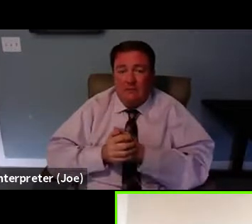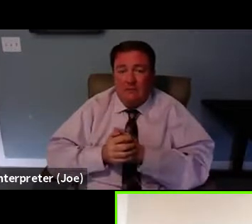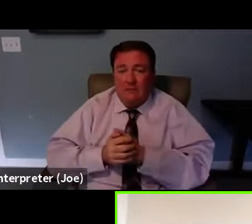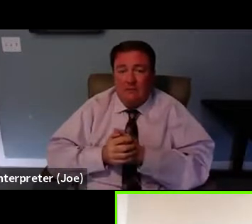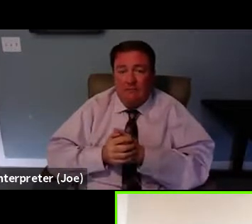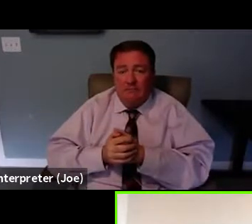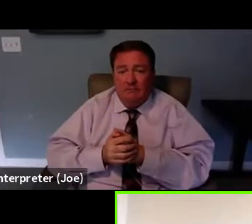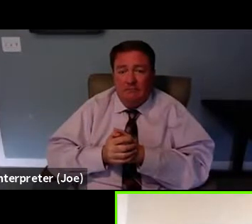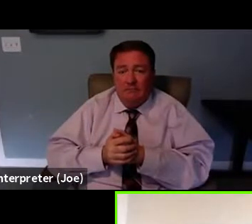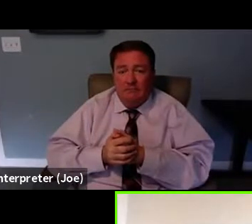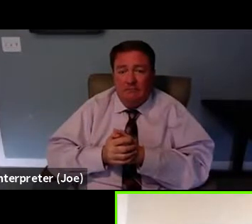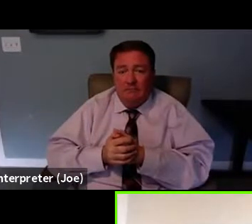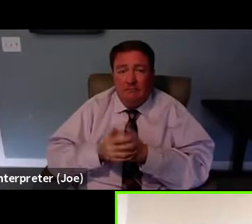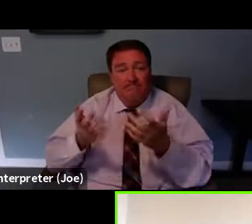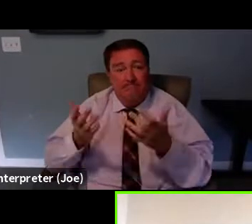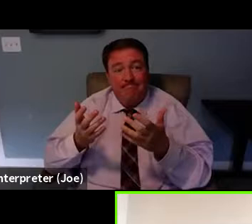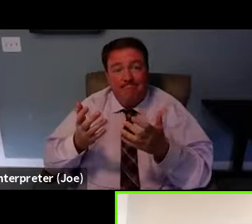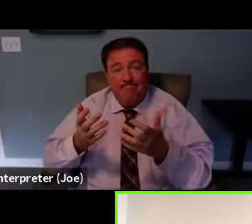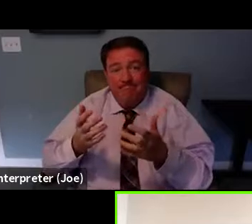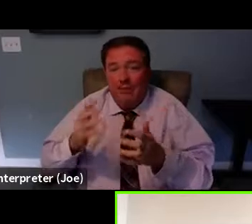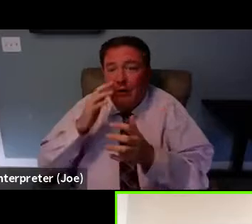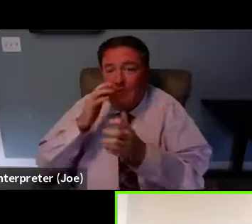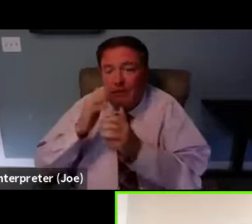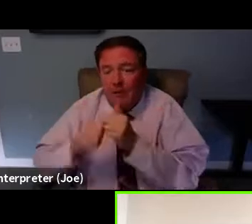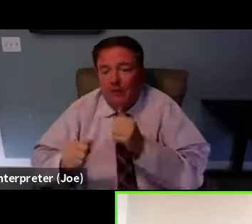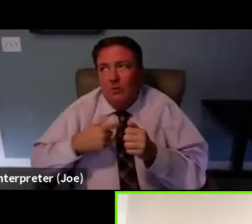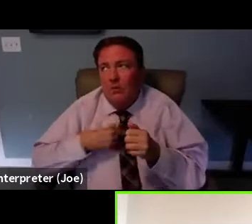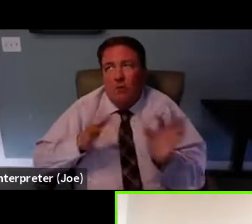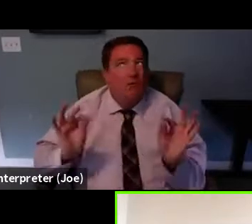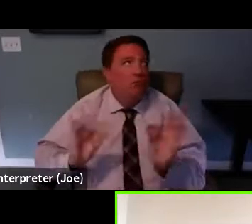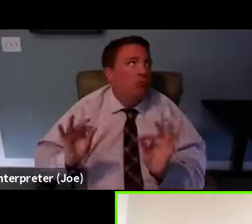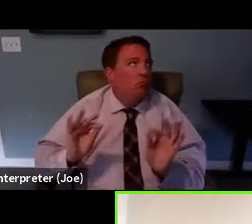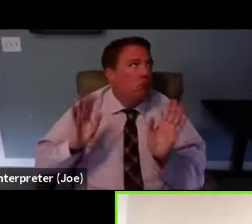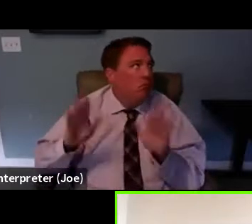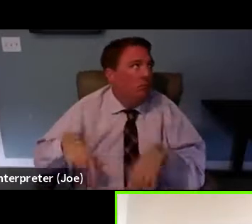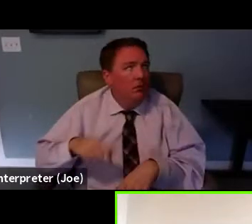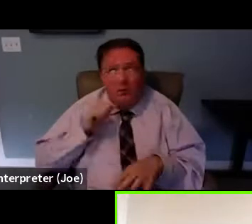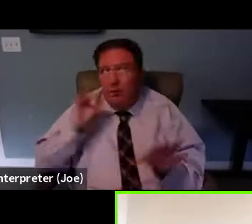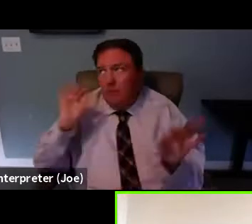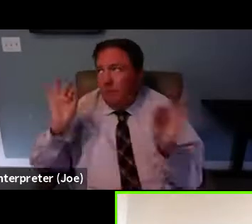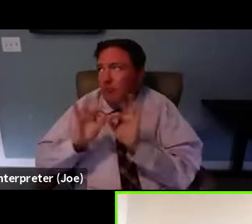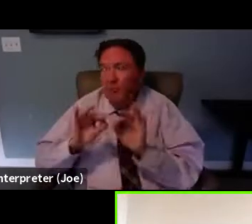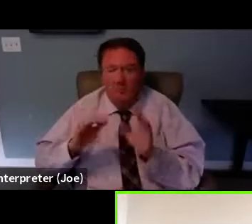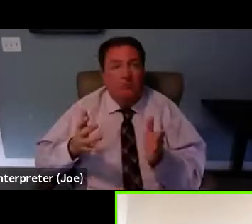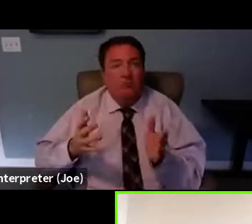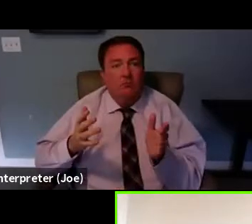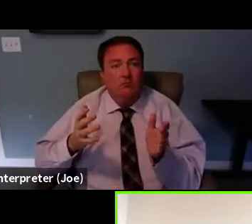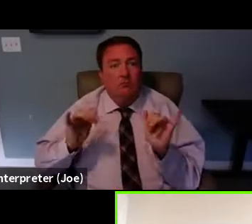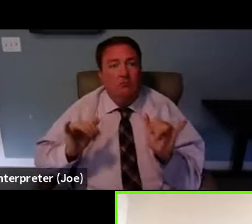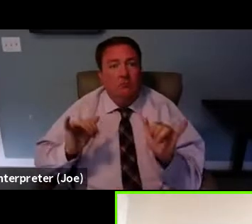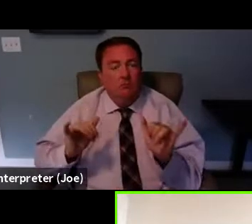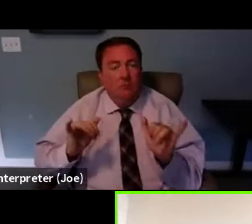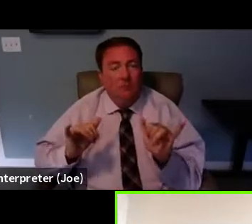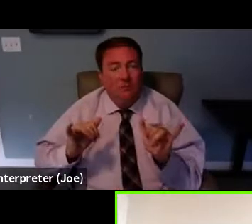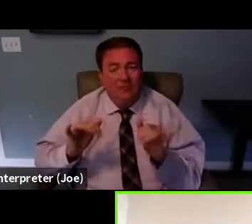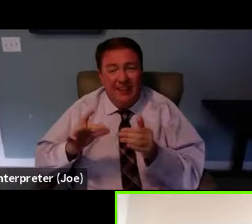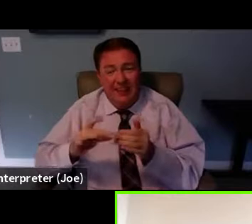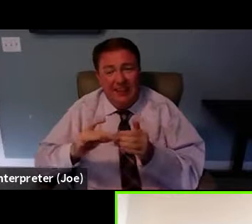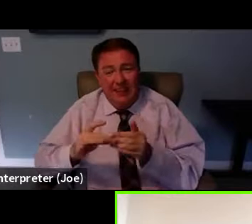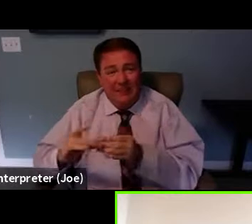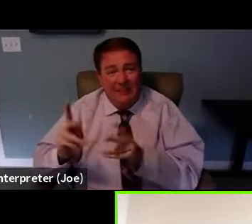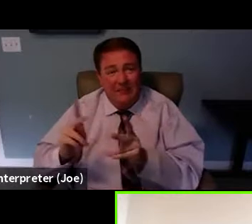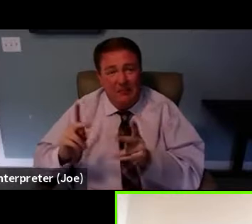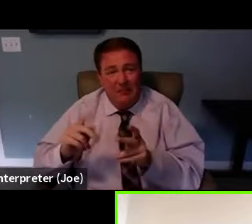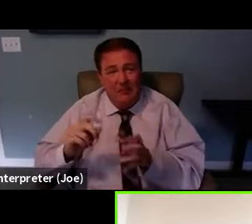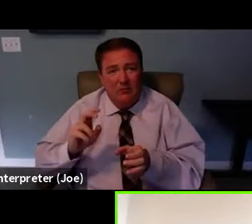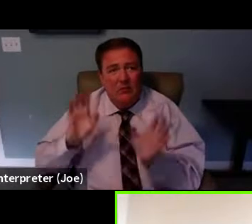And, you know, are dismissive of their needs. And, you know, that has led folks to dropping